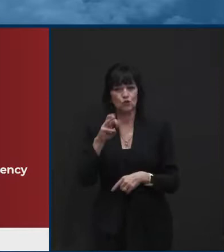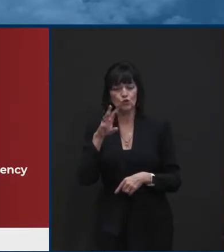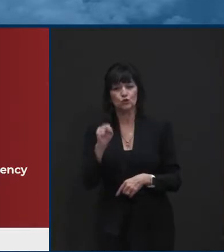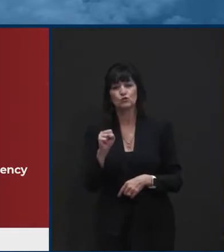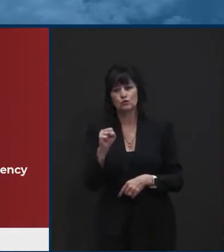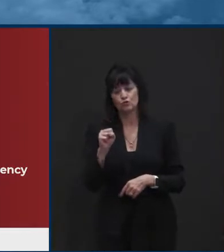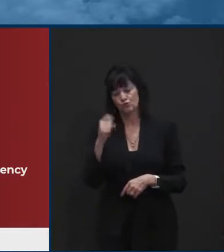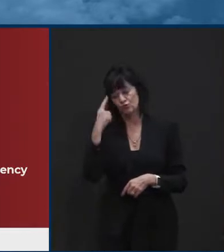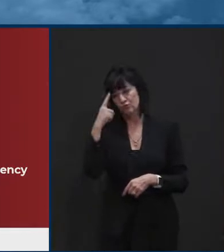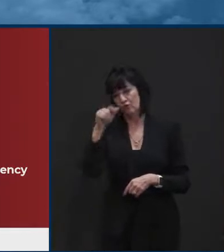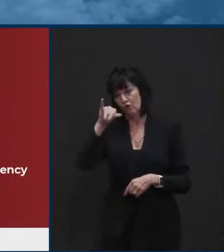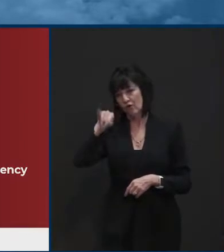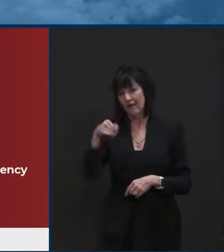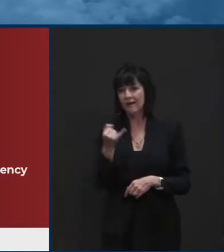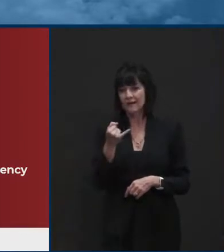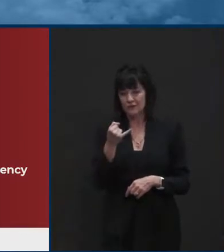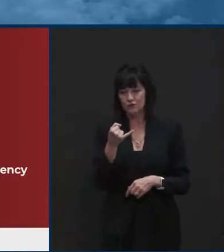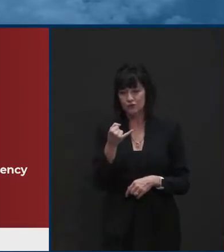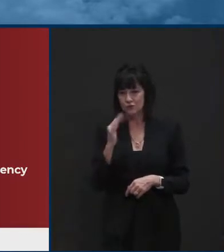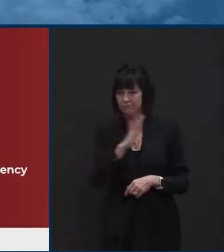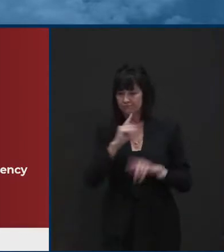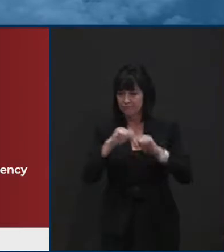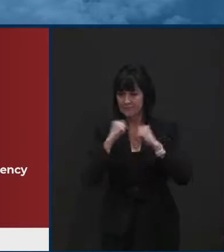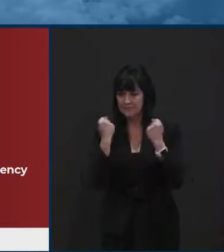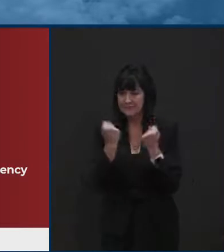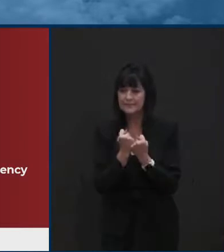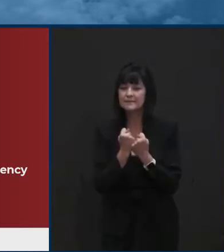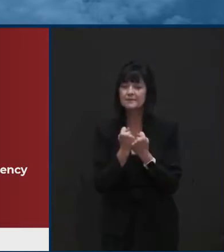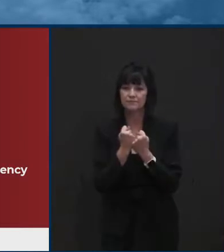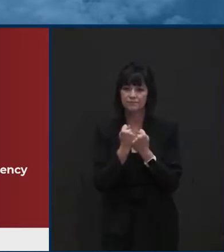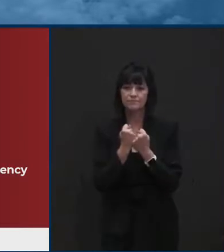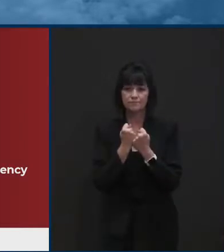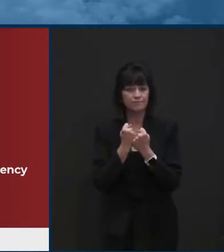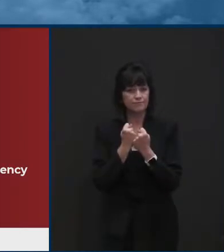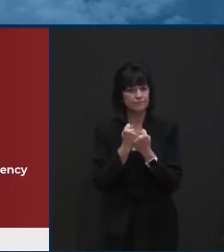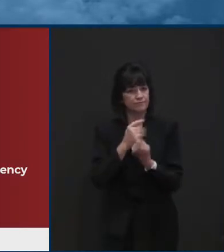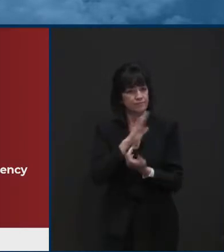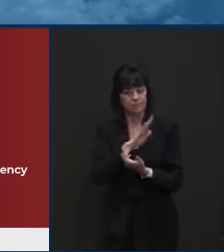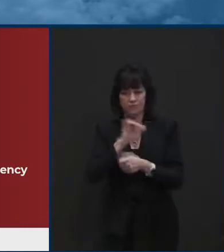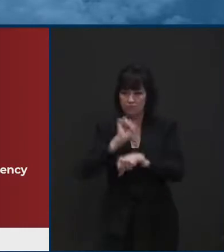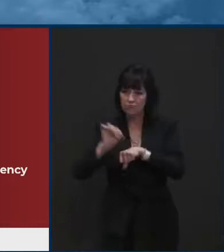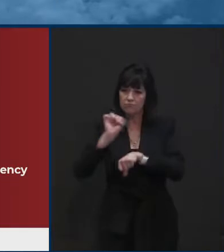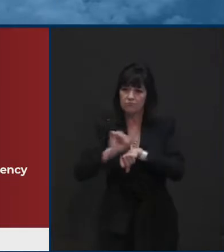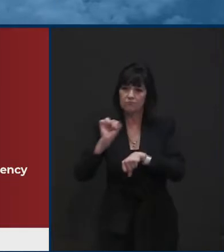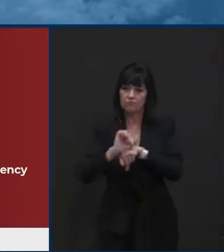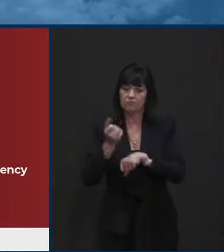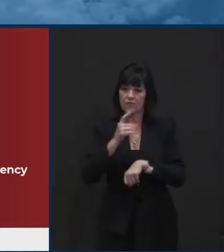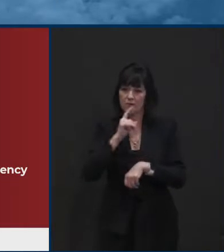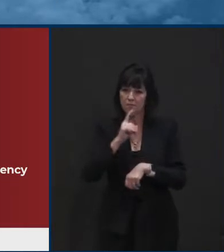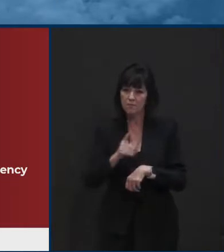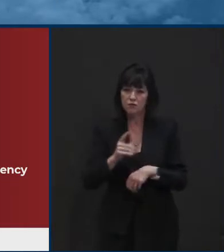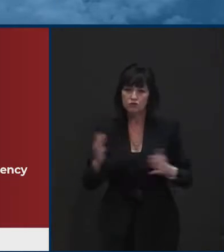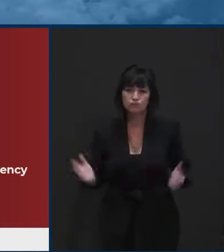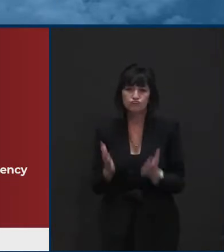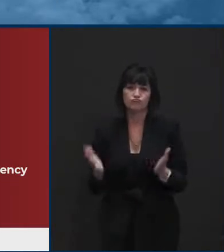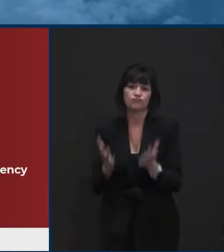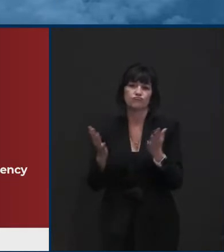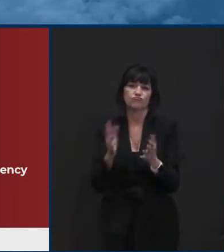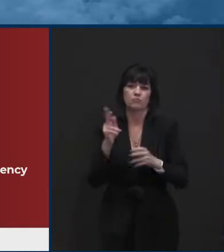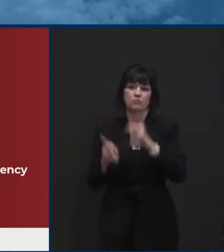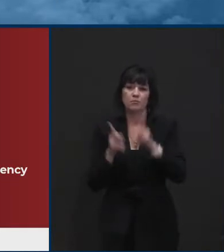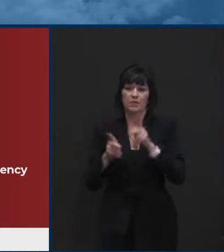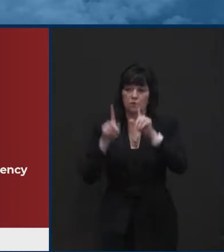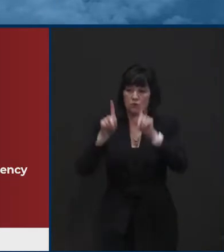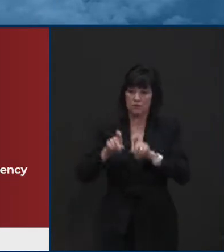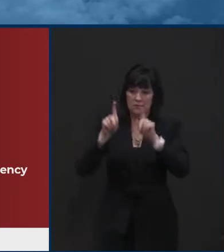deserve it, uh, with a tremendous, uh, effort you're doing to make sure everybody, uh, who should get tested and needs to get tested in